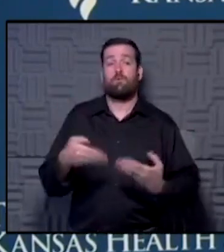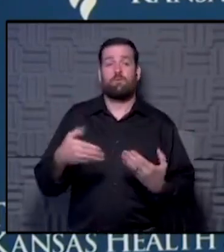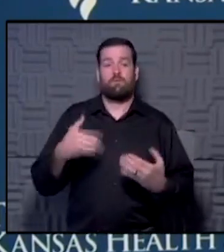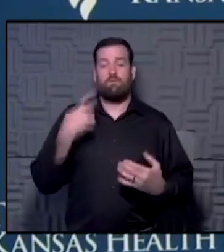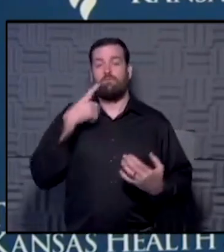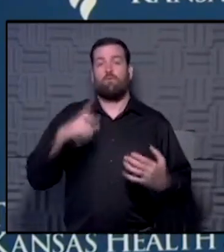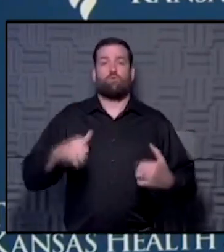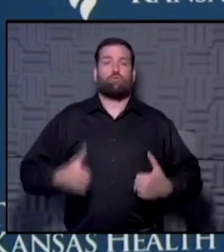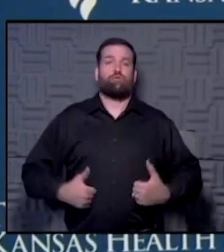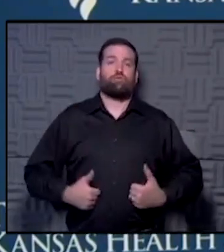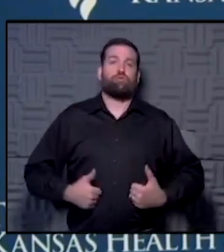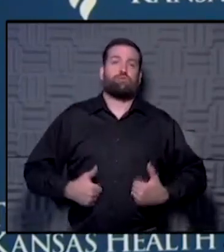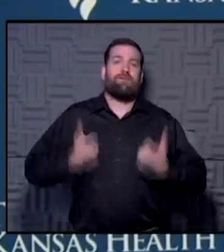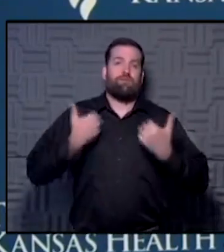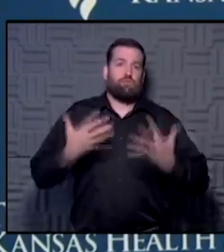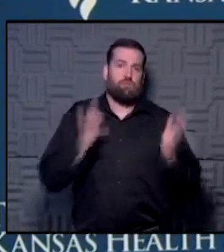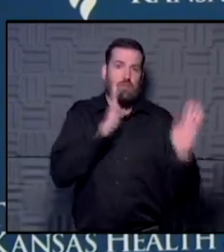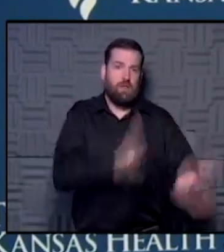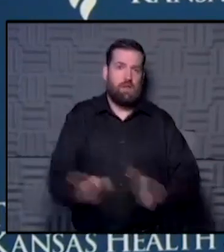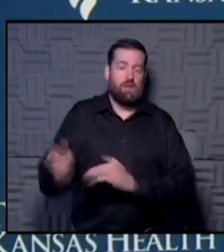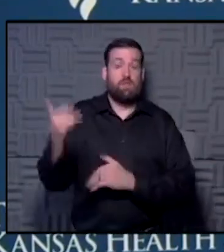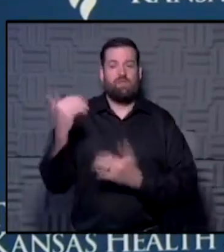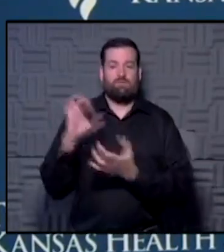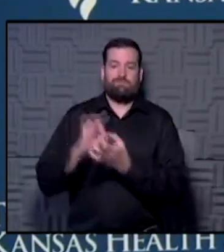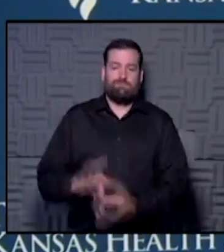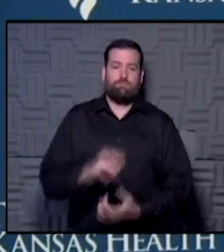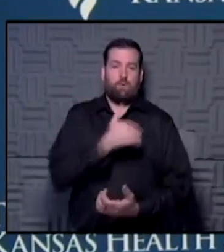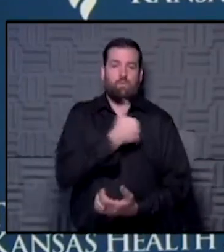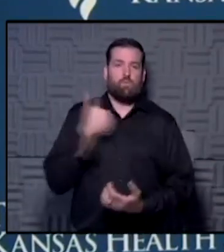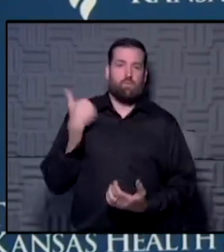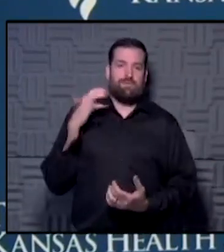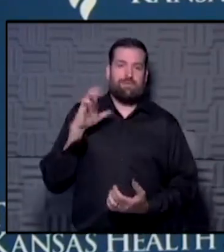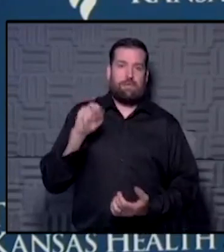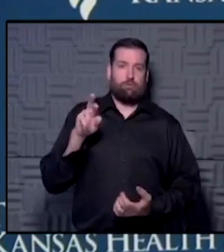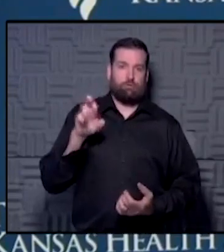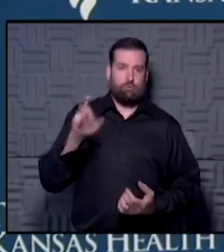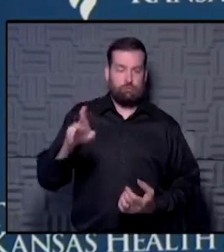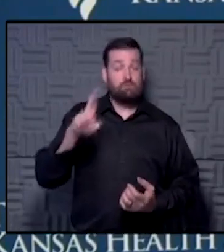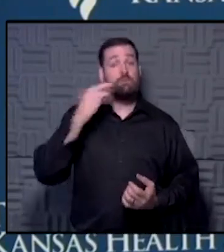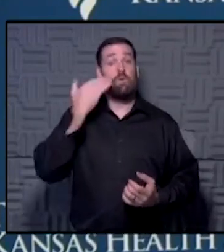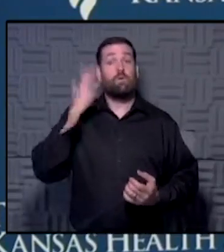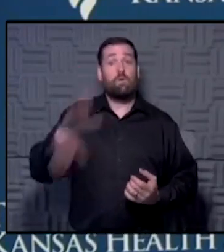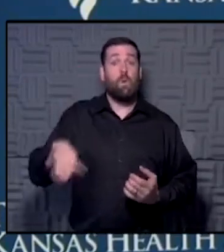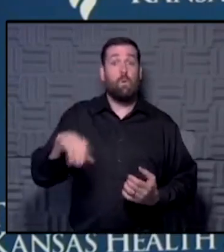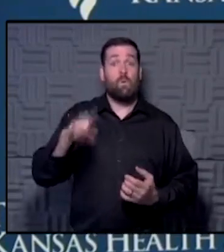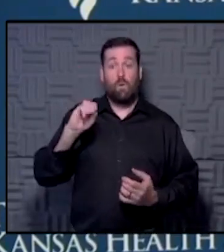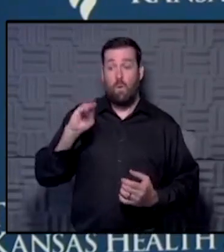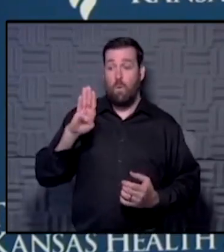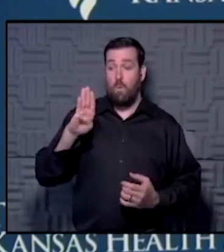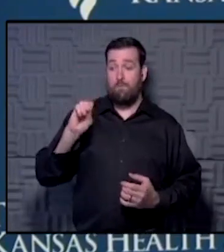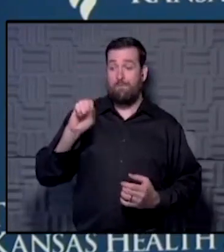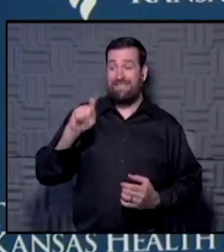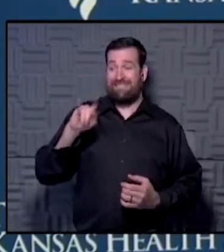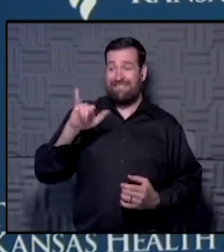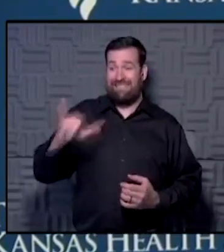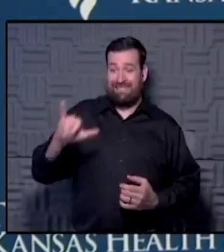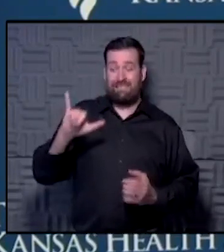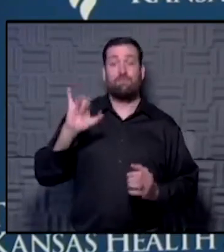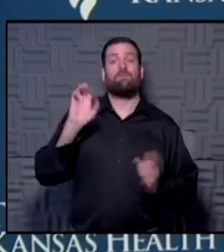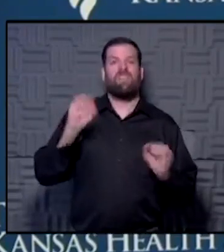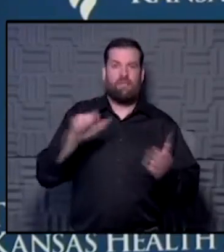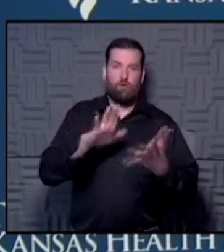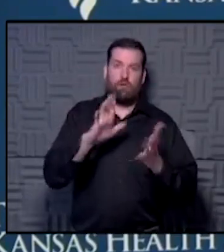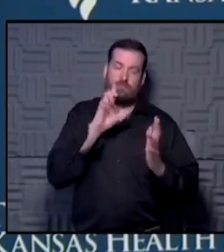survivorship plans for patients with breast cancer, because we know that obesity also can contribute to a higher risk of recurrence.